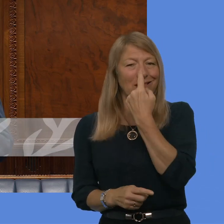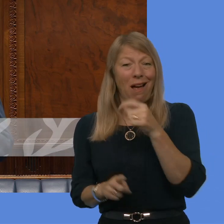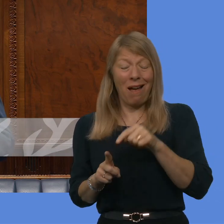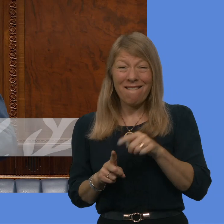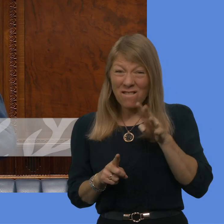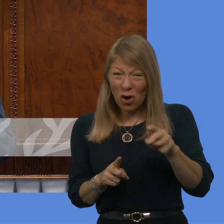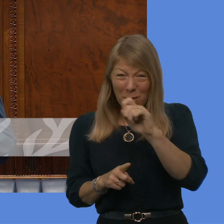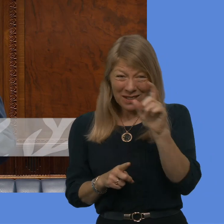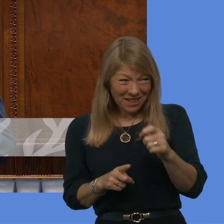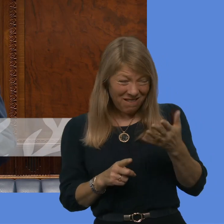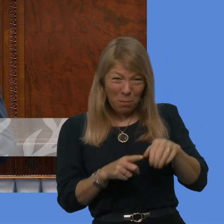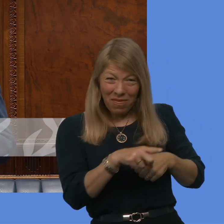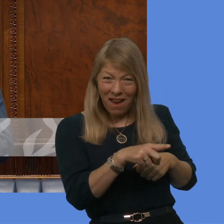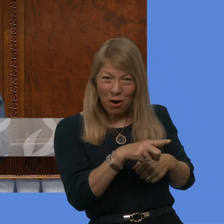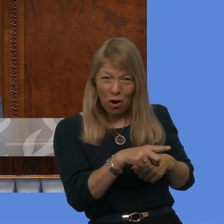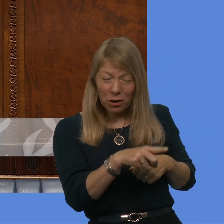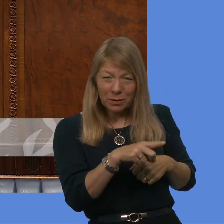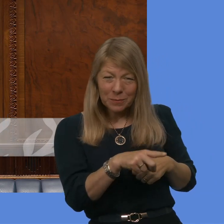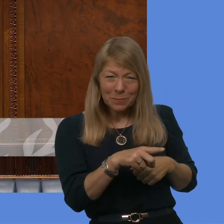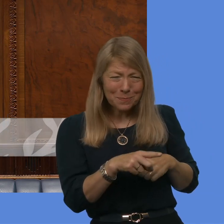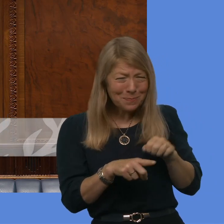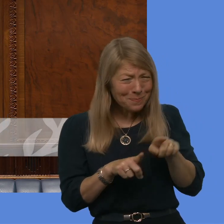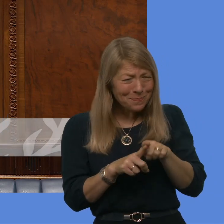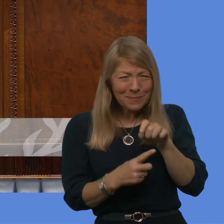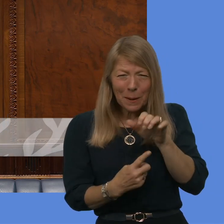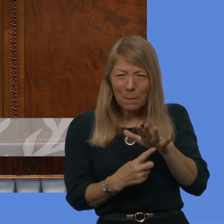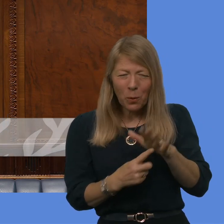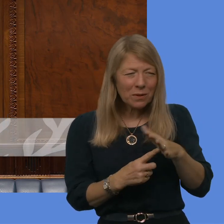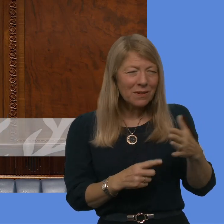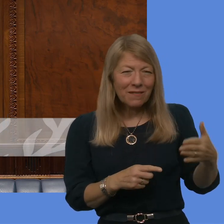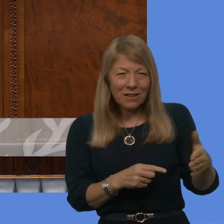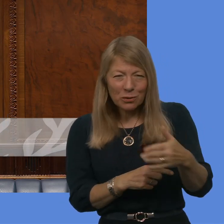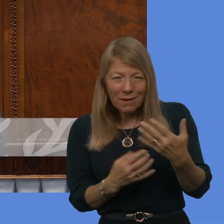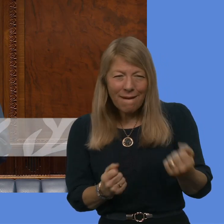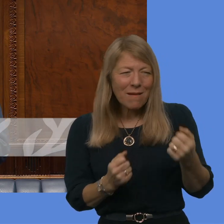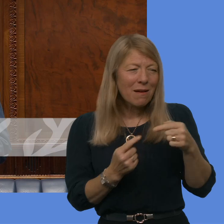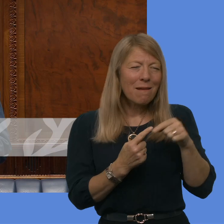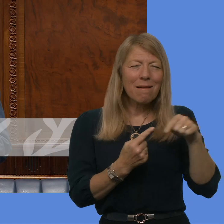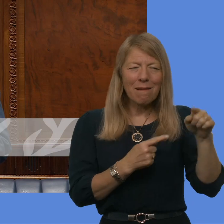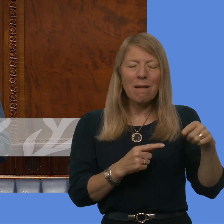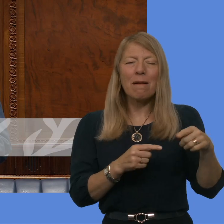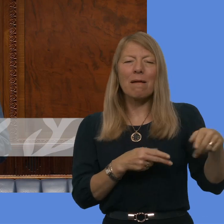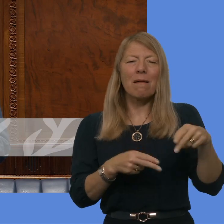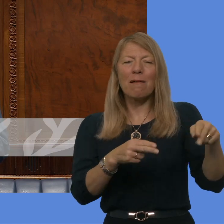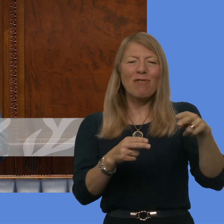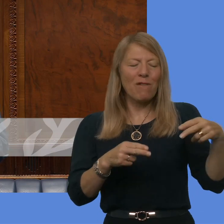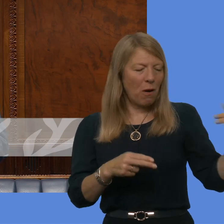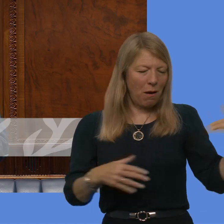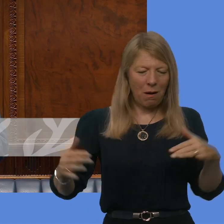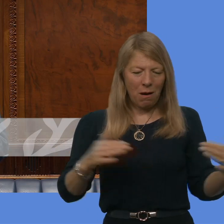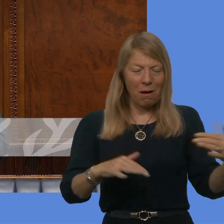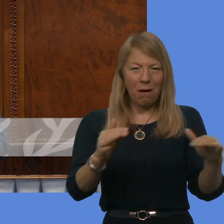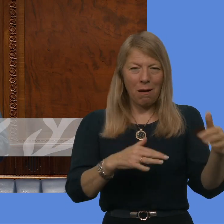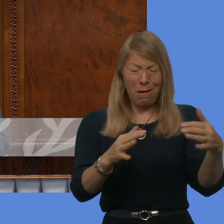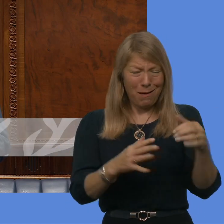economy of the Lockshore community and also the adjoining waterways. Can you set out for